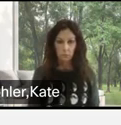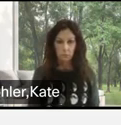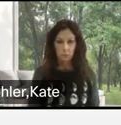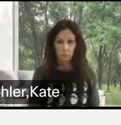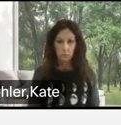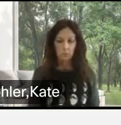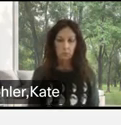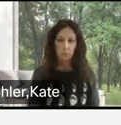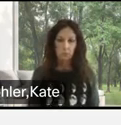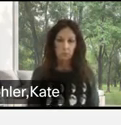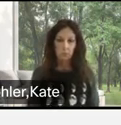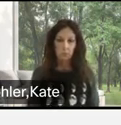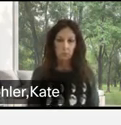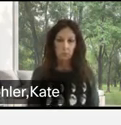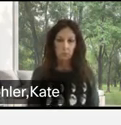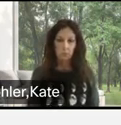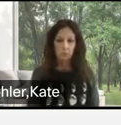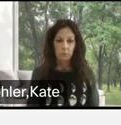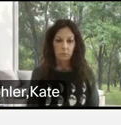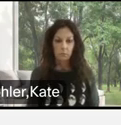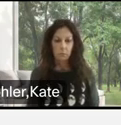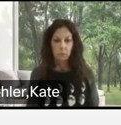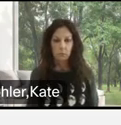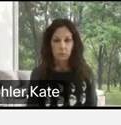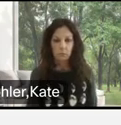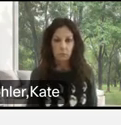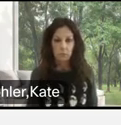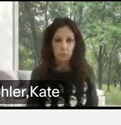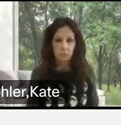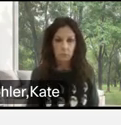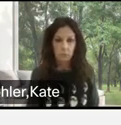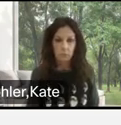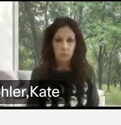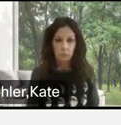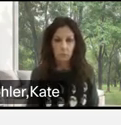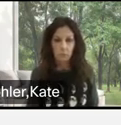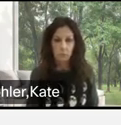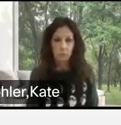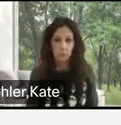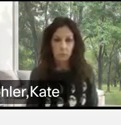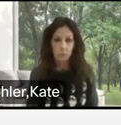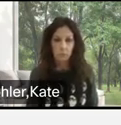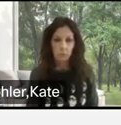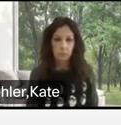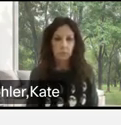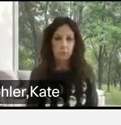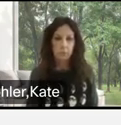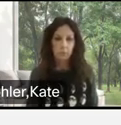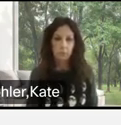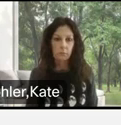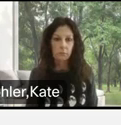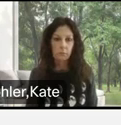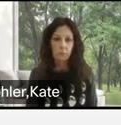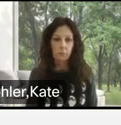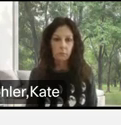impact of that design was that it helped everyone, and it made it convenient for